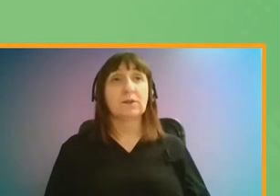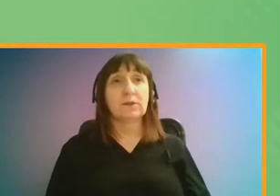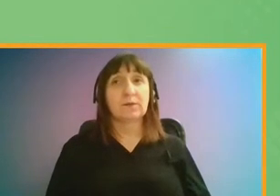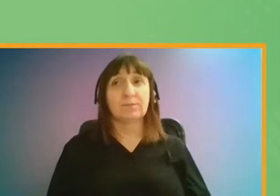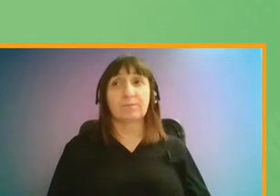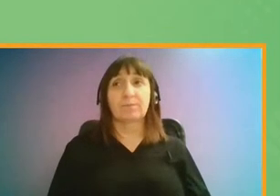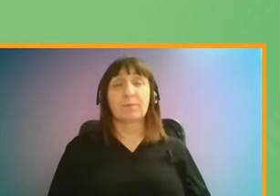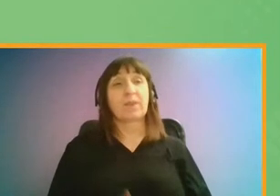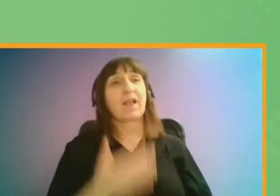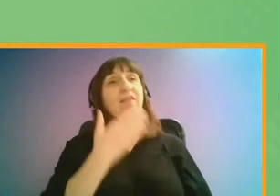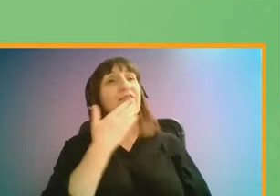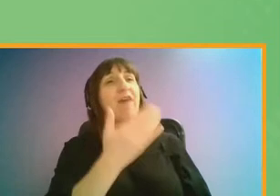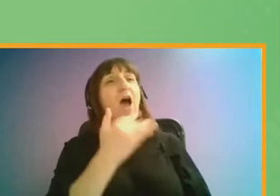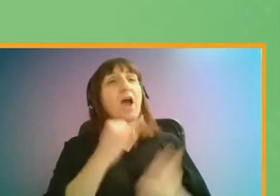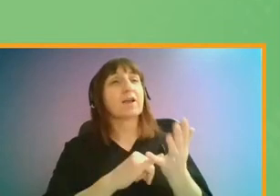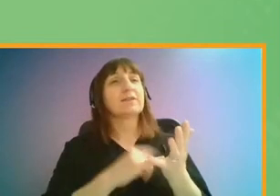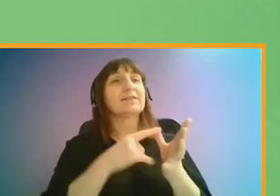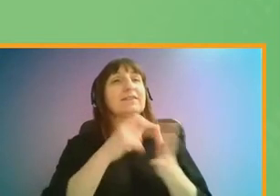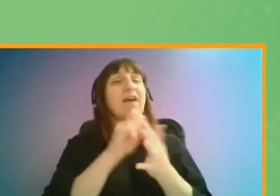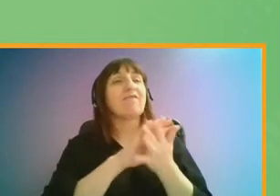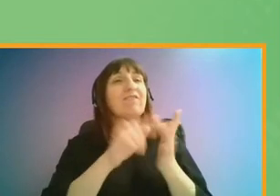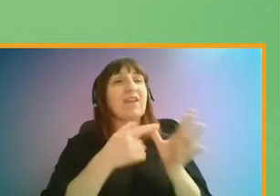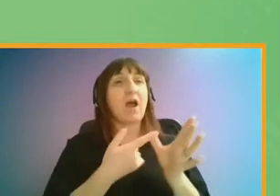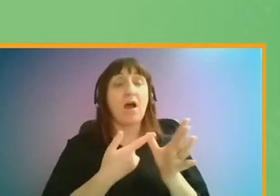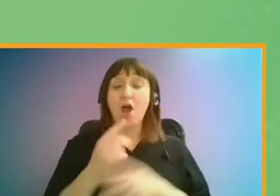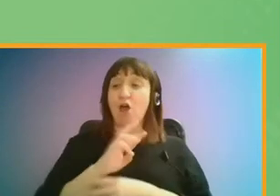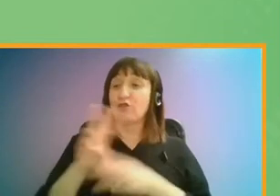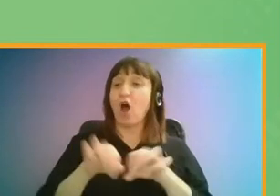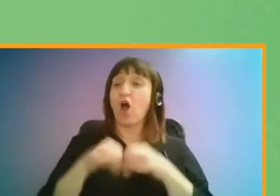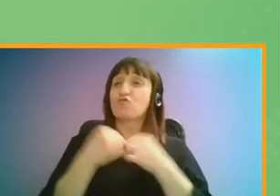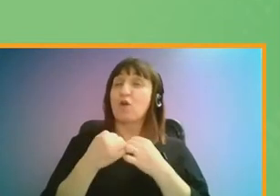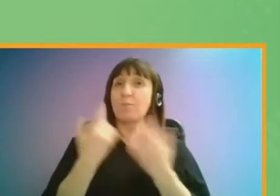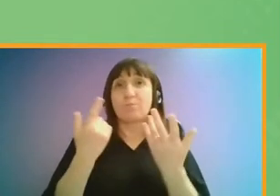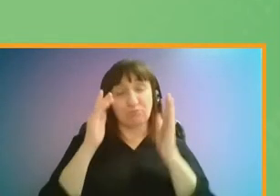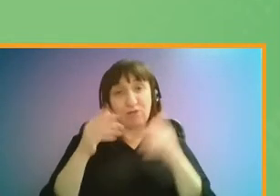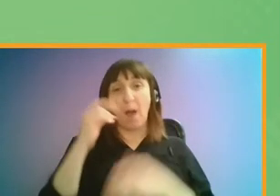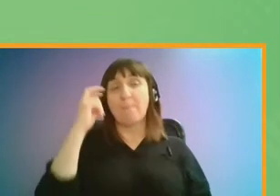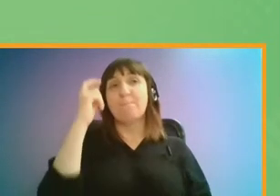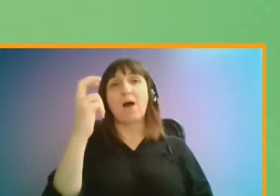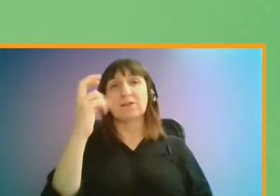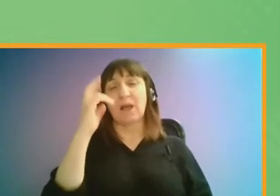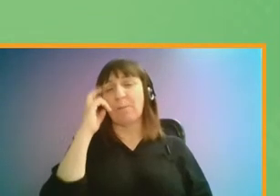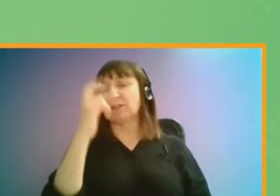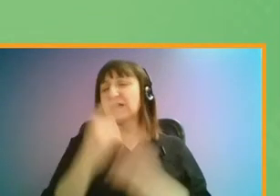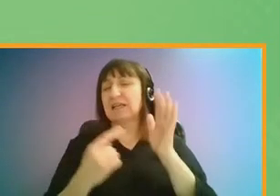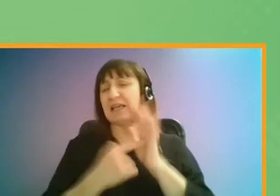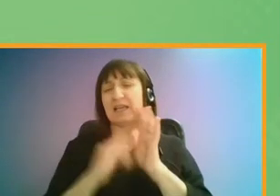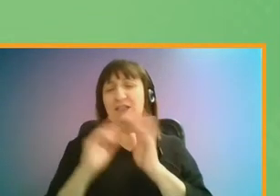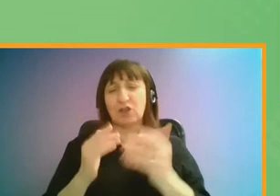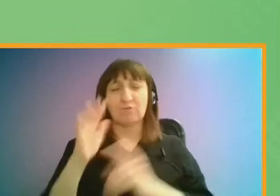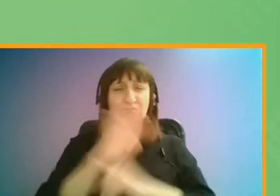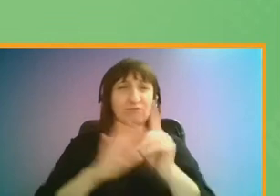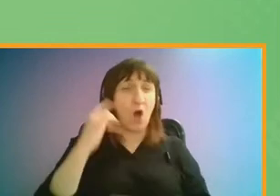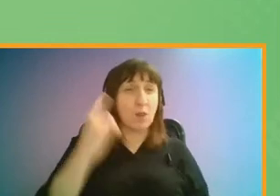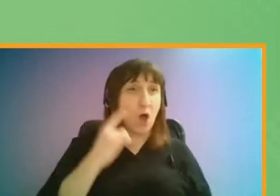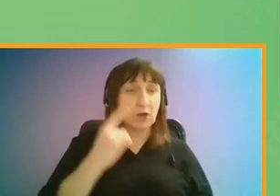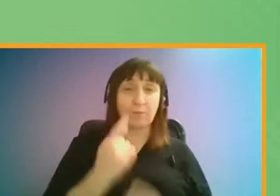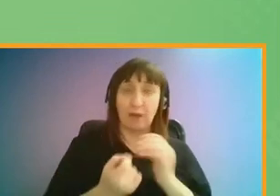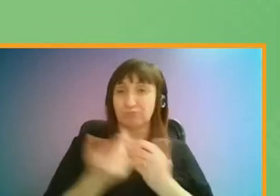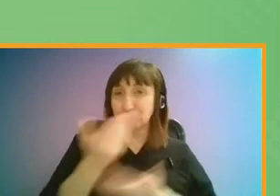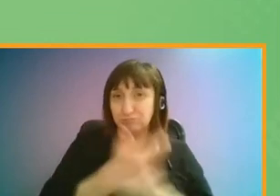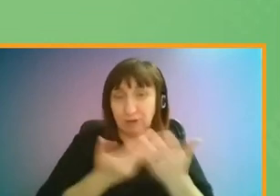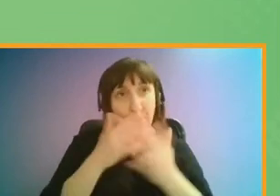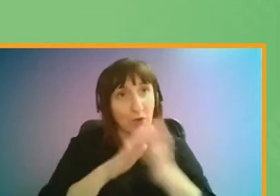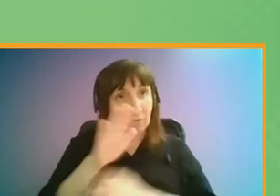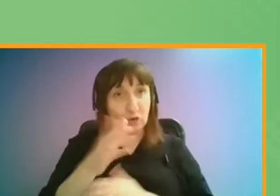Thanks Sophia. The third key priority that came up in our research is the bus. The bus is a key service for London and came up in a lot of our conversations about